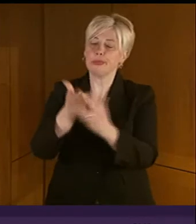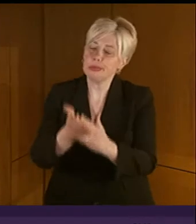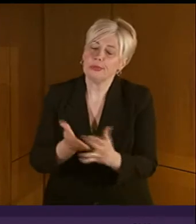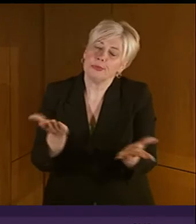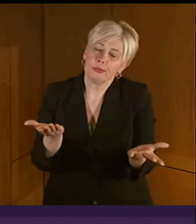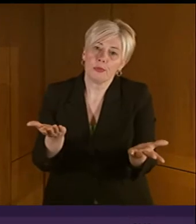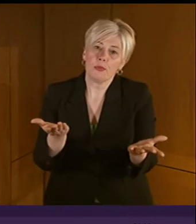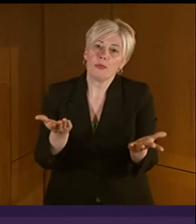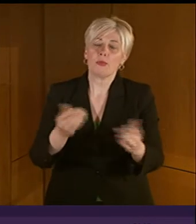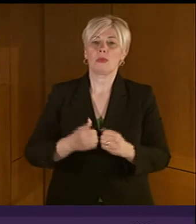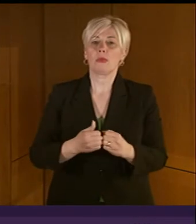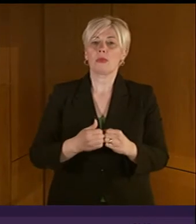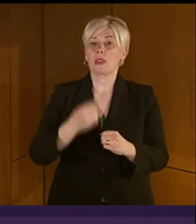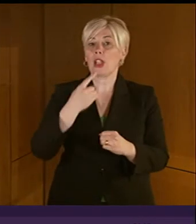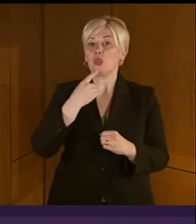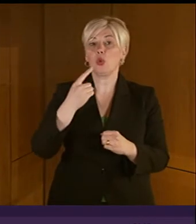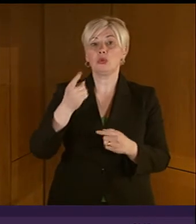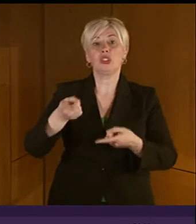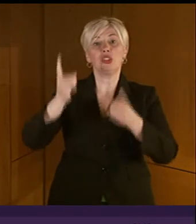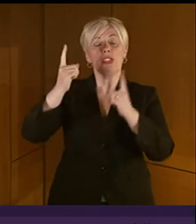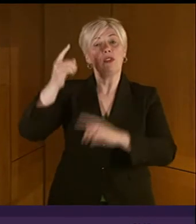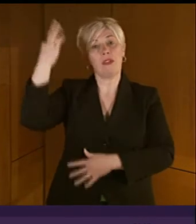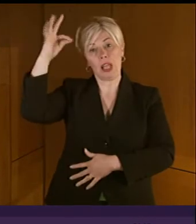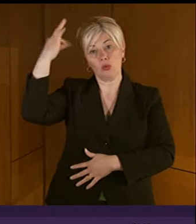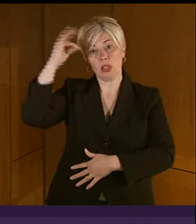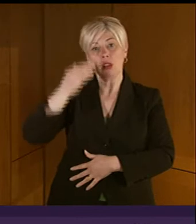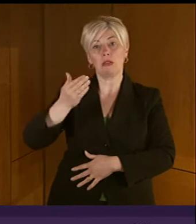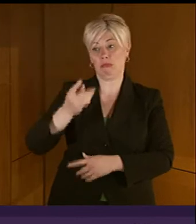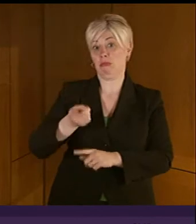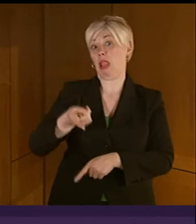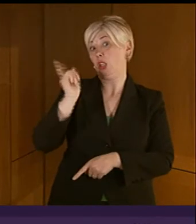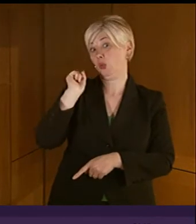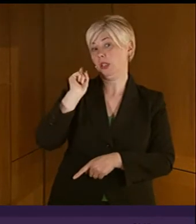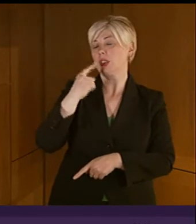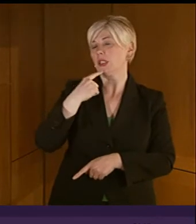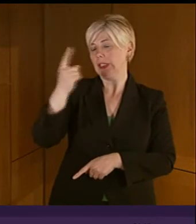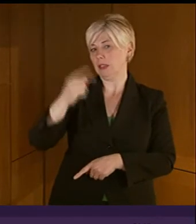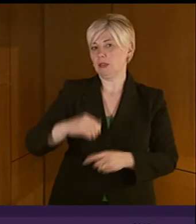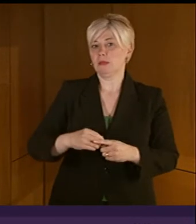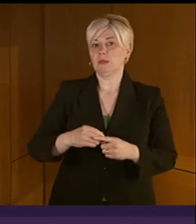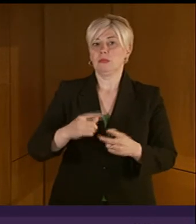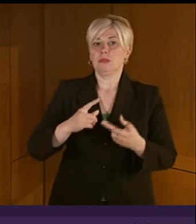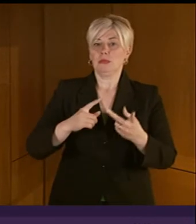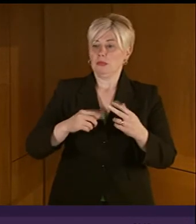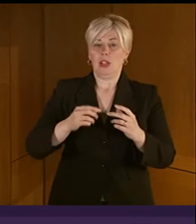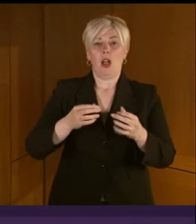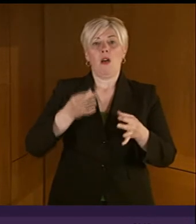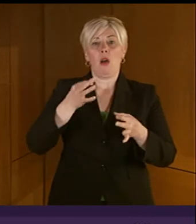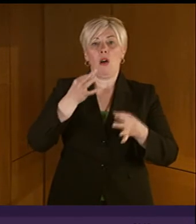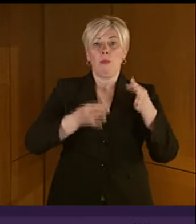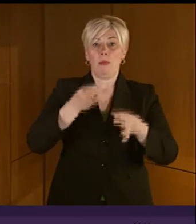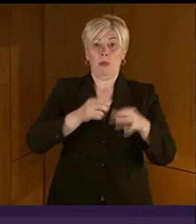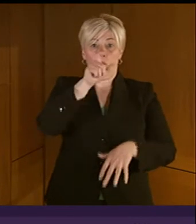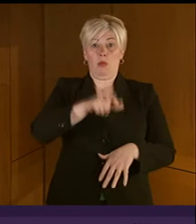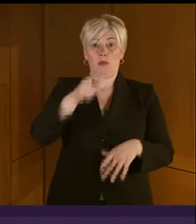I had said to the Leader of Council and the Chief Executive last week that if our officials in Transport Scotland could